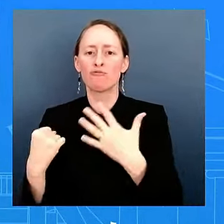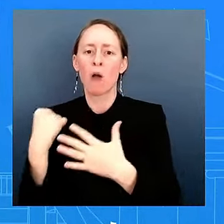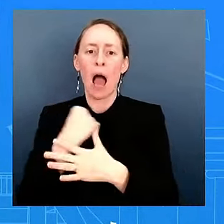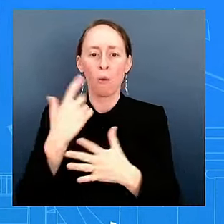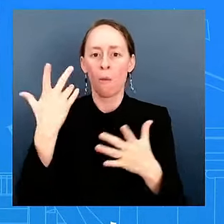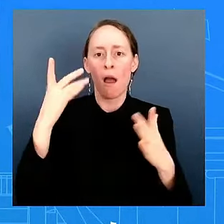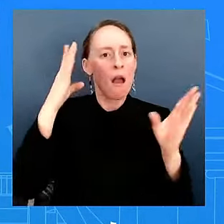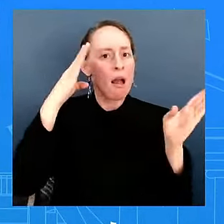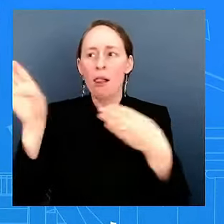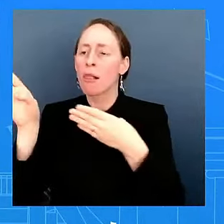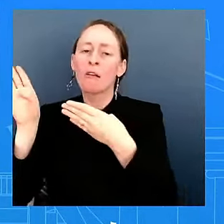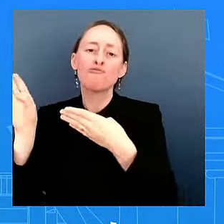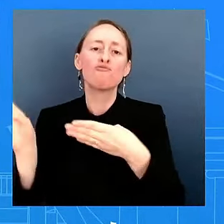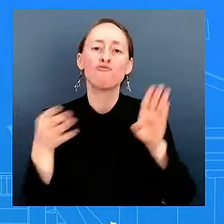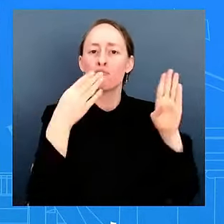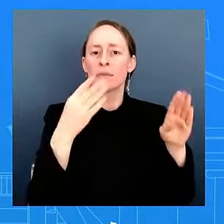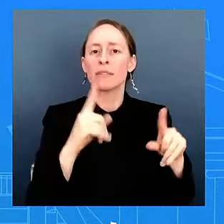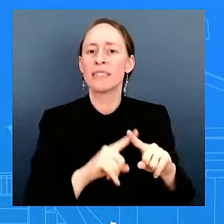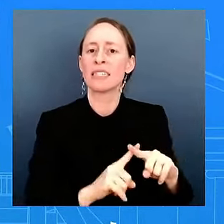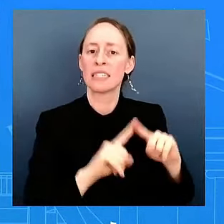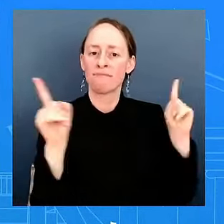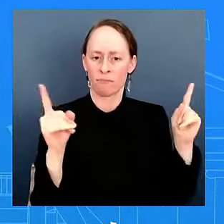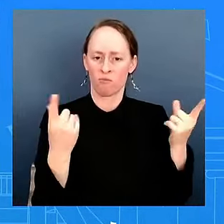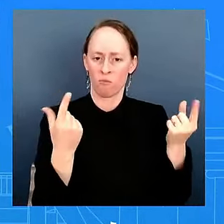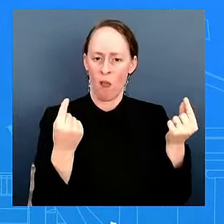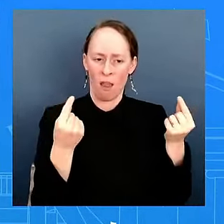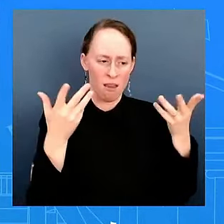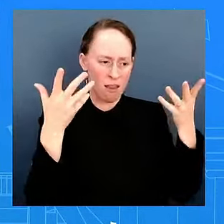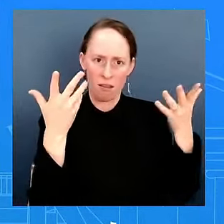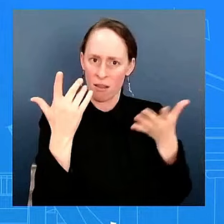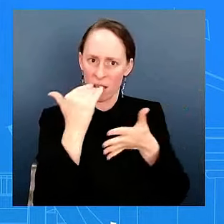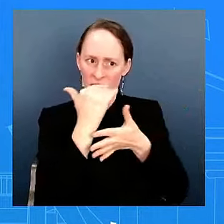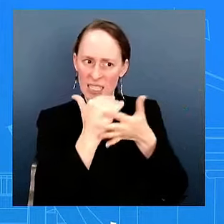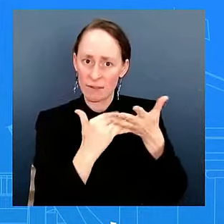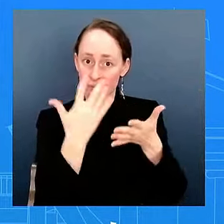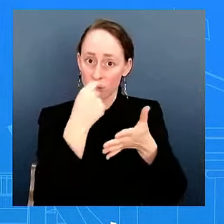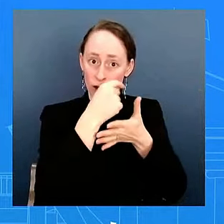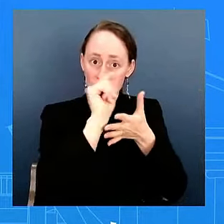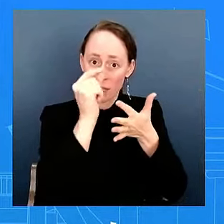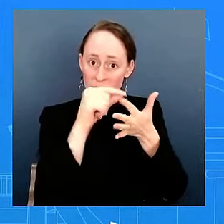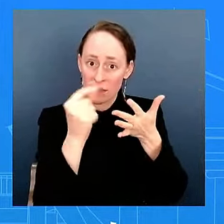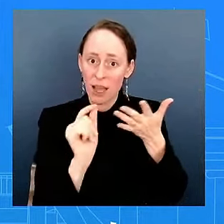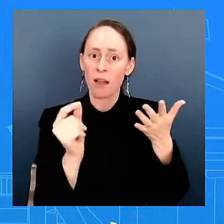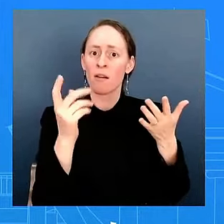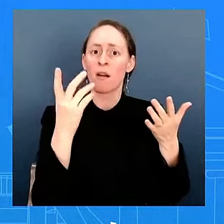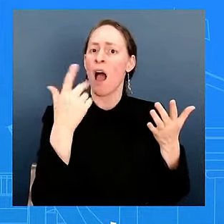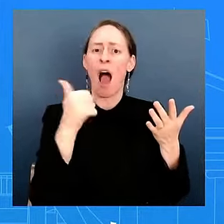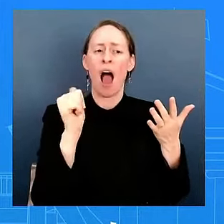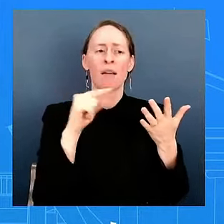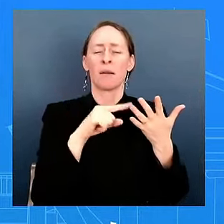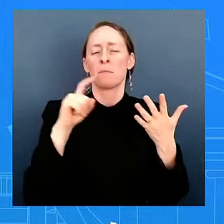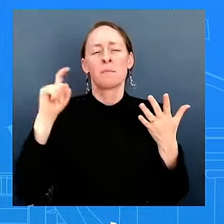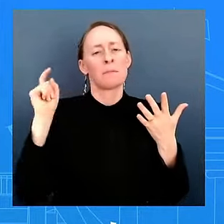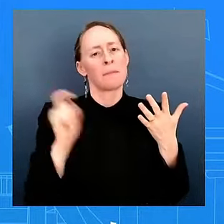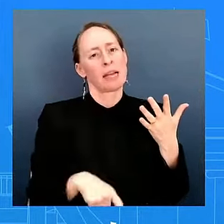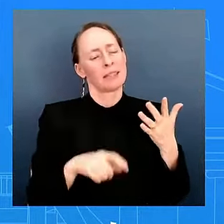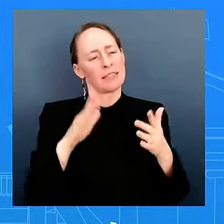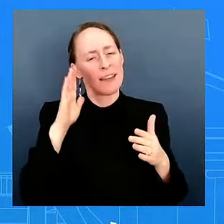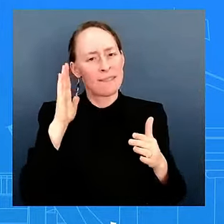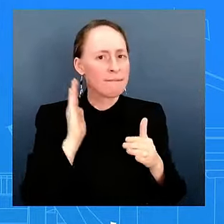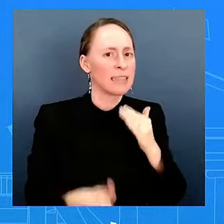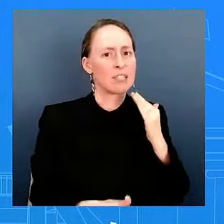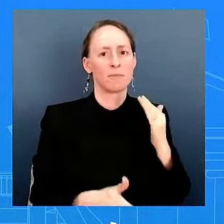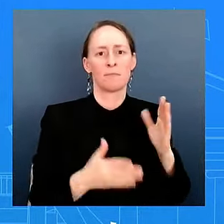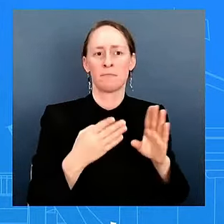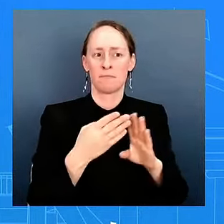that's going to look like? Any top to-do items that he wants to get done now that he has a little bit more time? So,